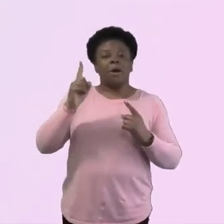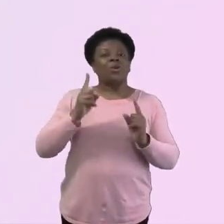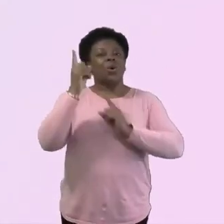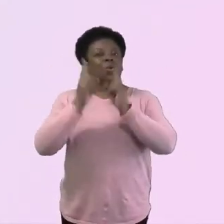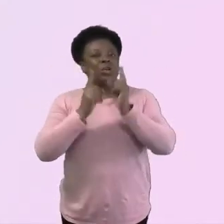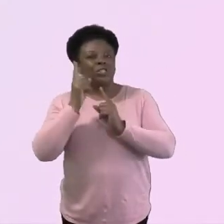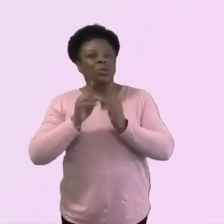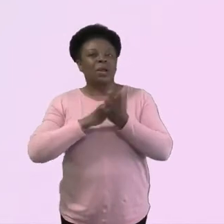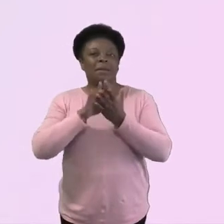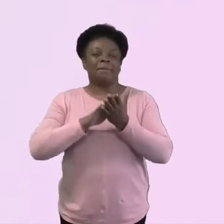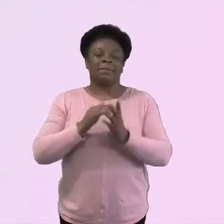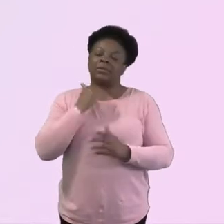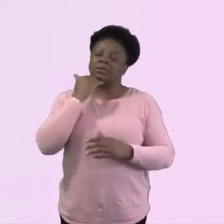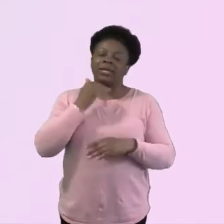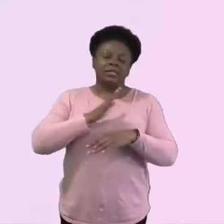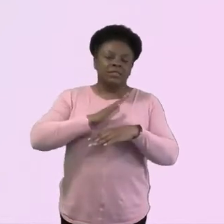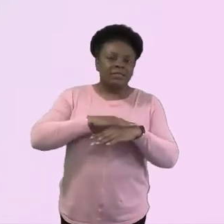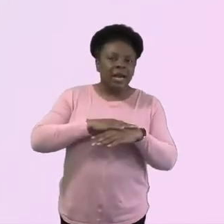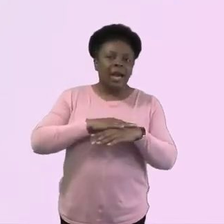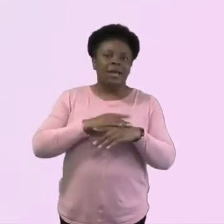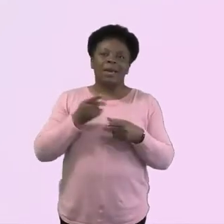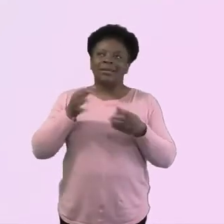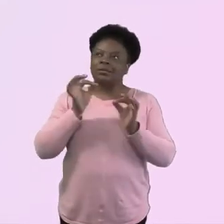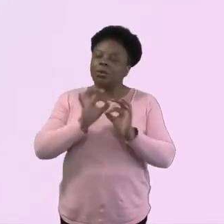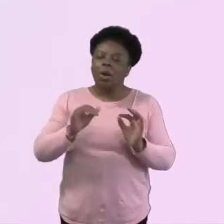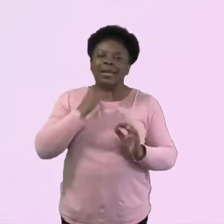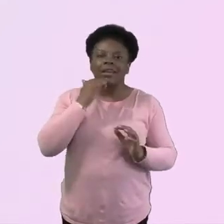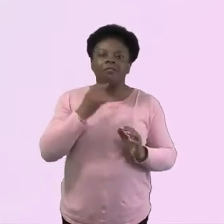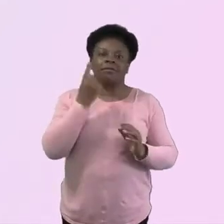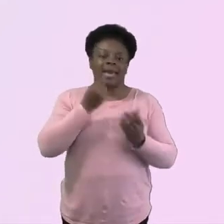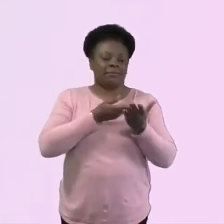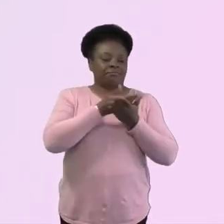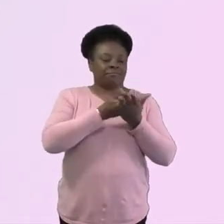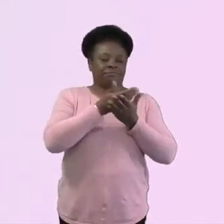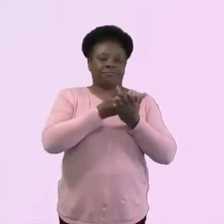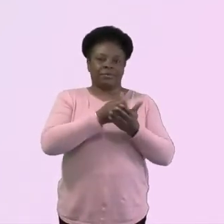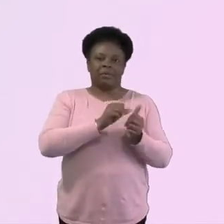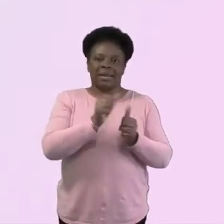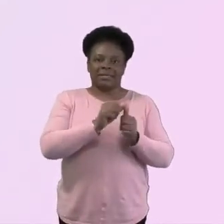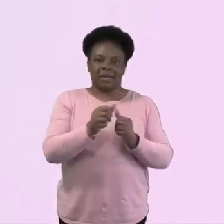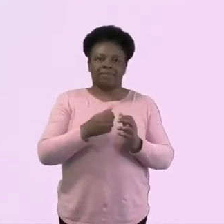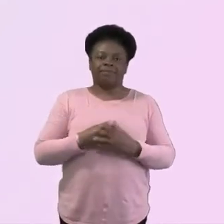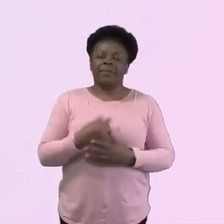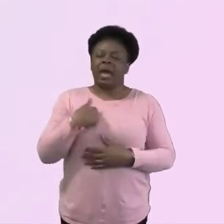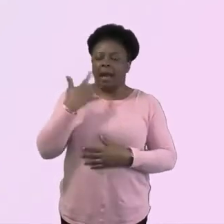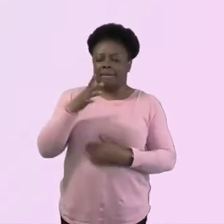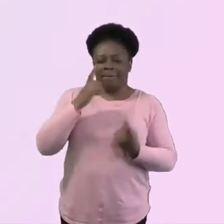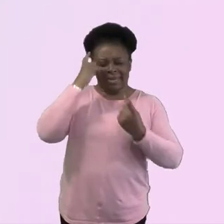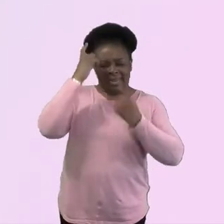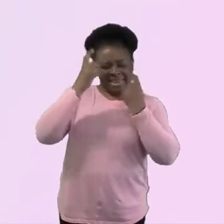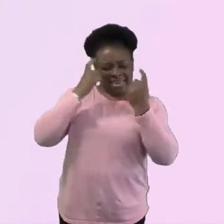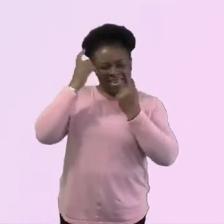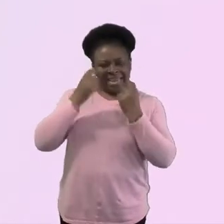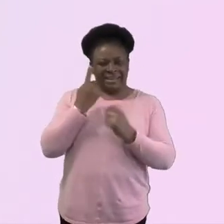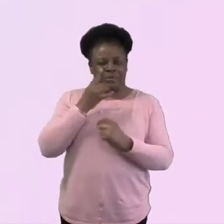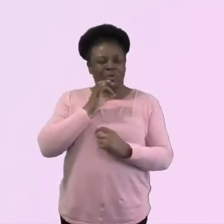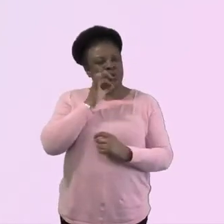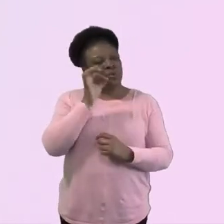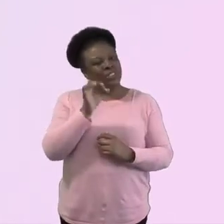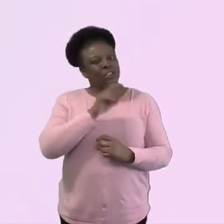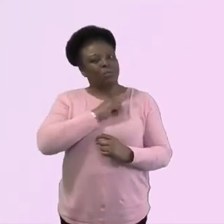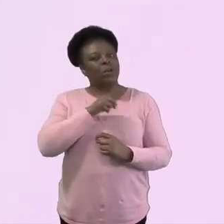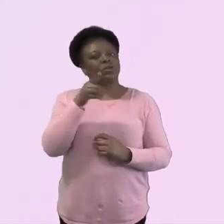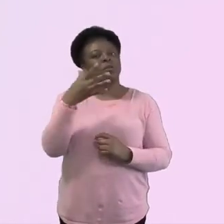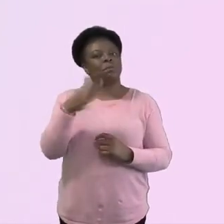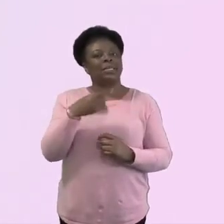I have a question for you, just plain on my mind as you were saying that, this whole walking and talking,